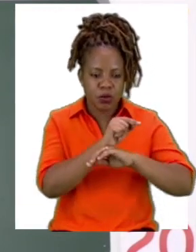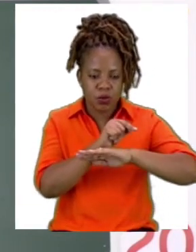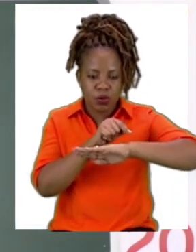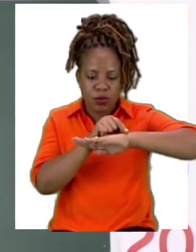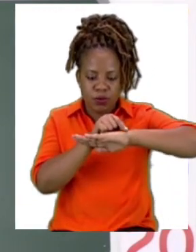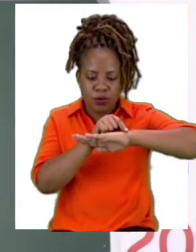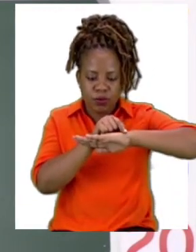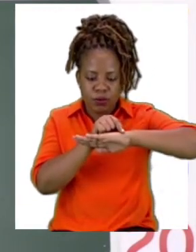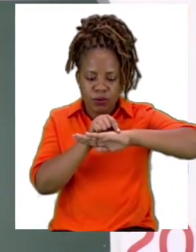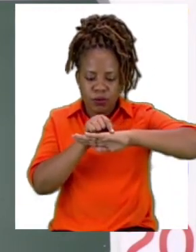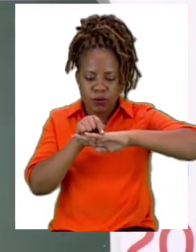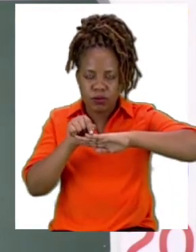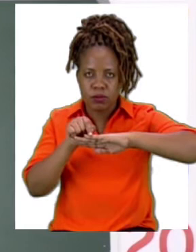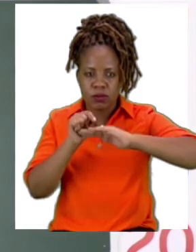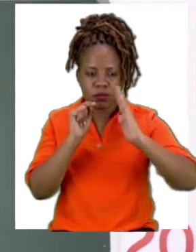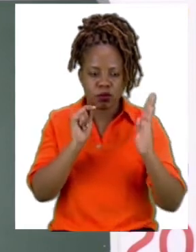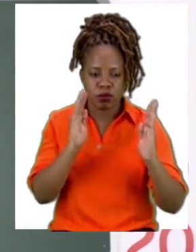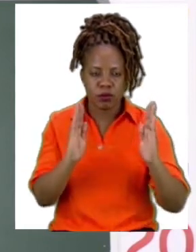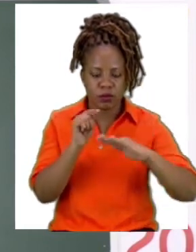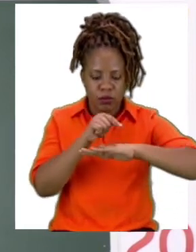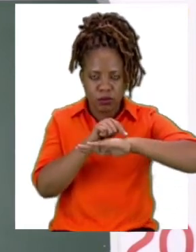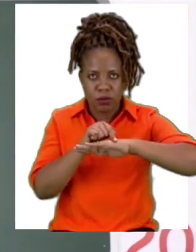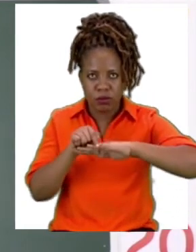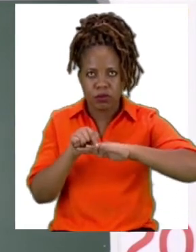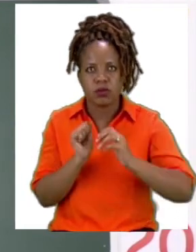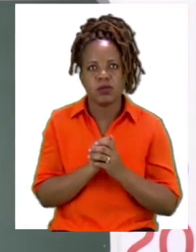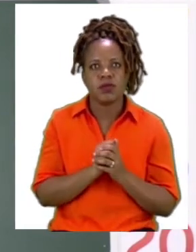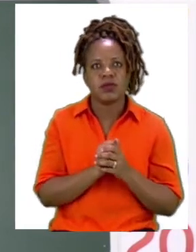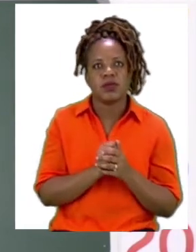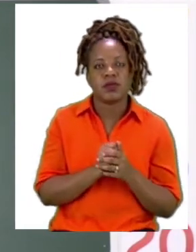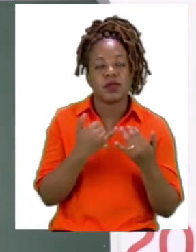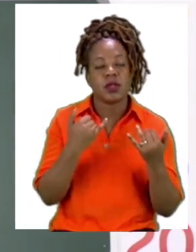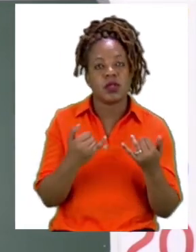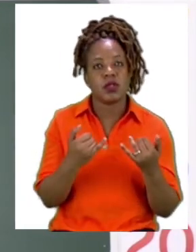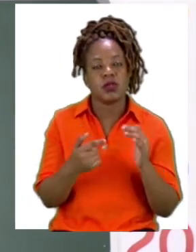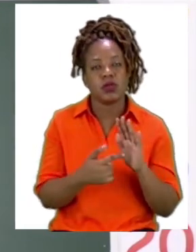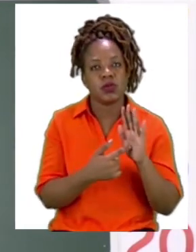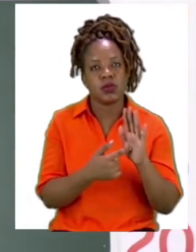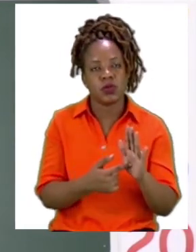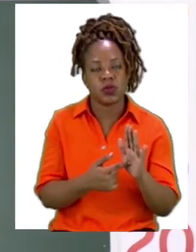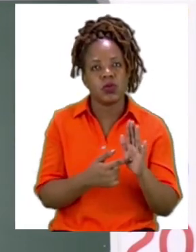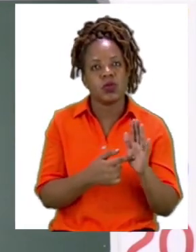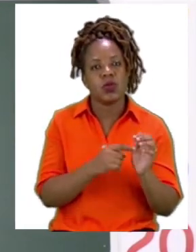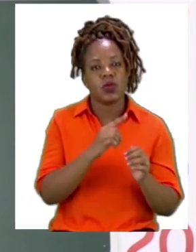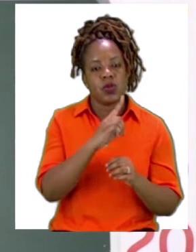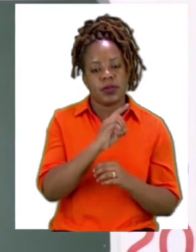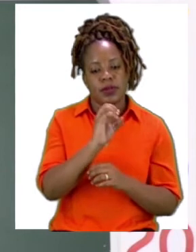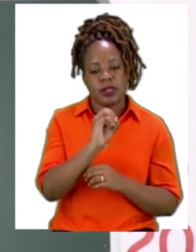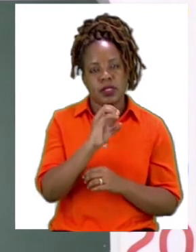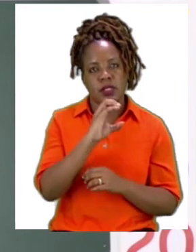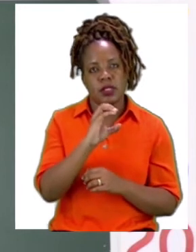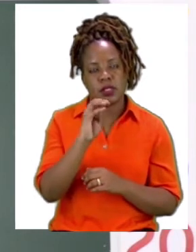line. There we go. Now, I know that I have ten centimetres